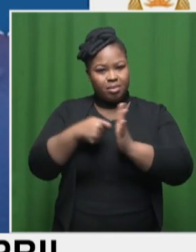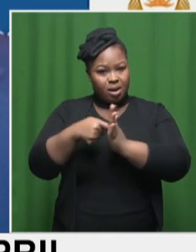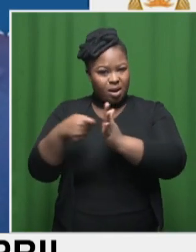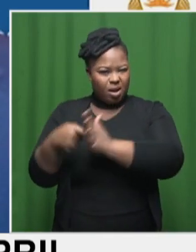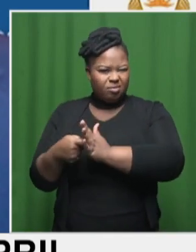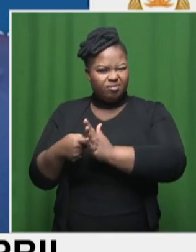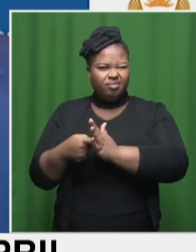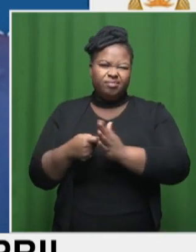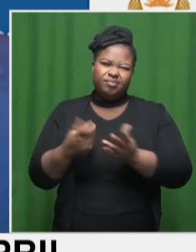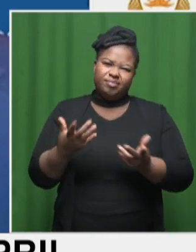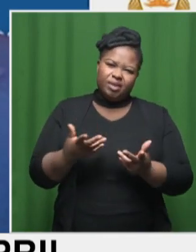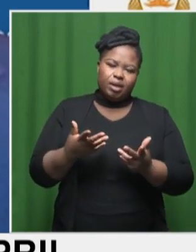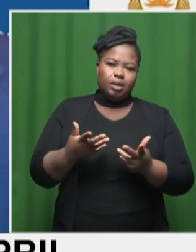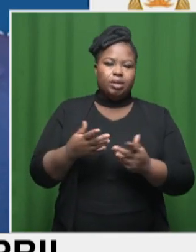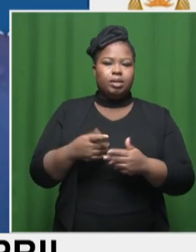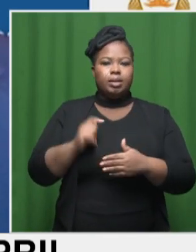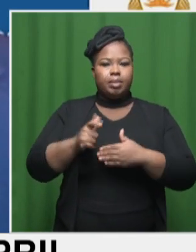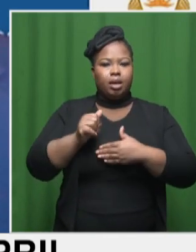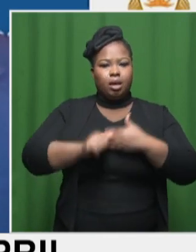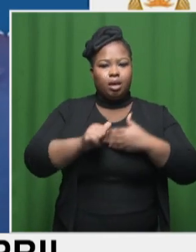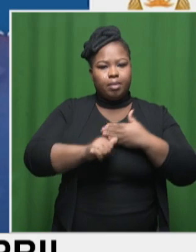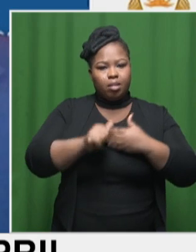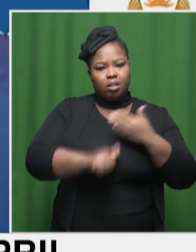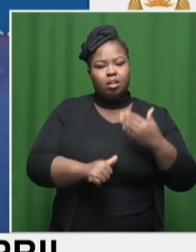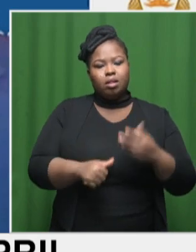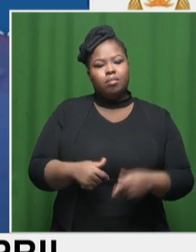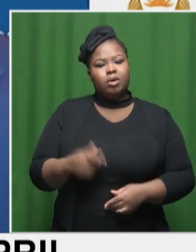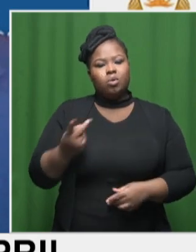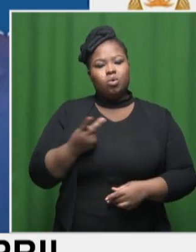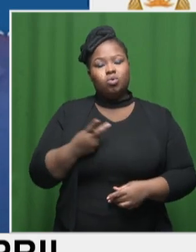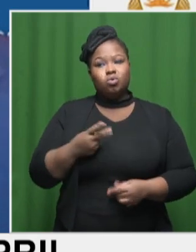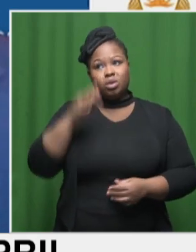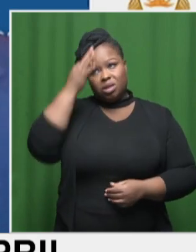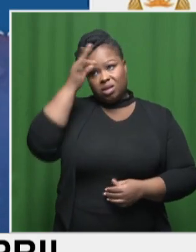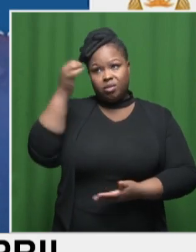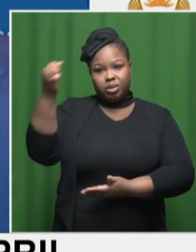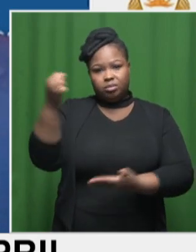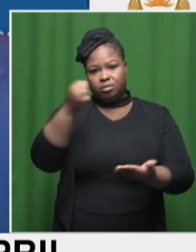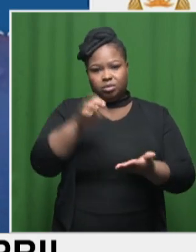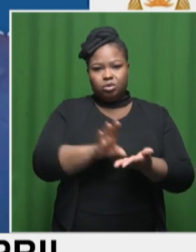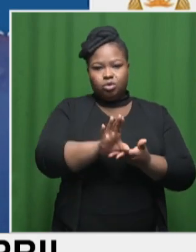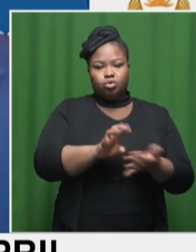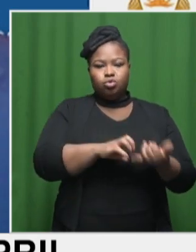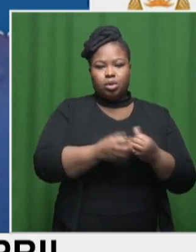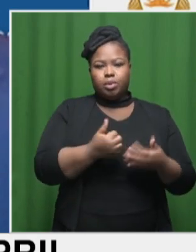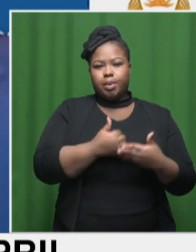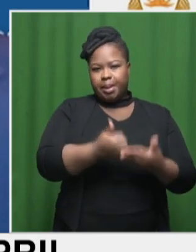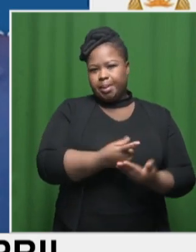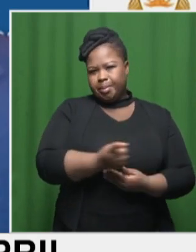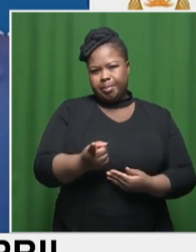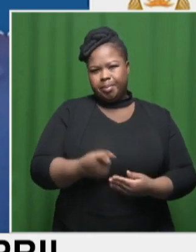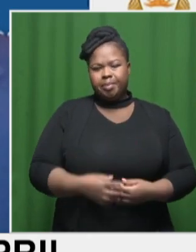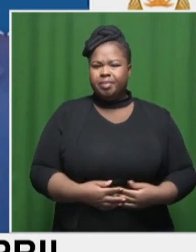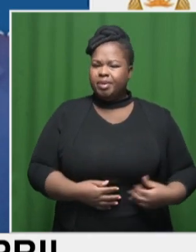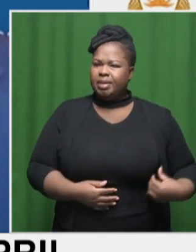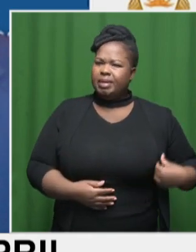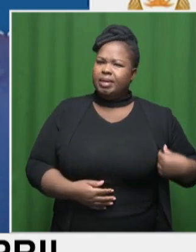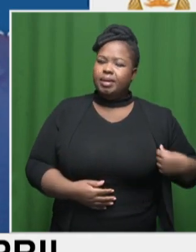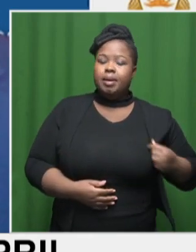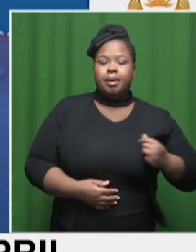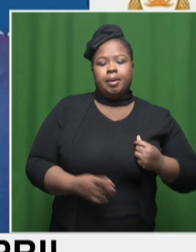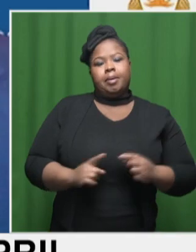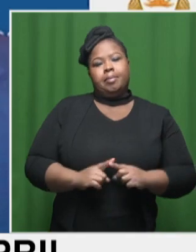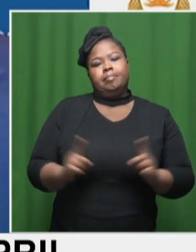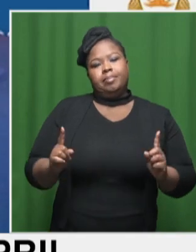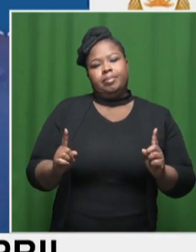trying to get a hold of some stimulus from government in order to deal with that. But speaking